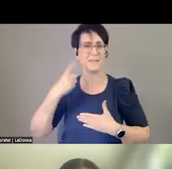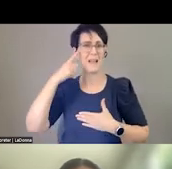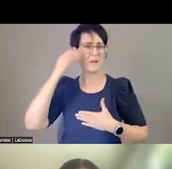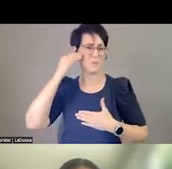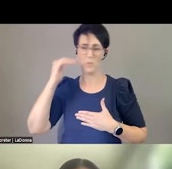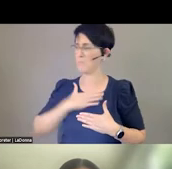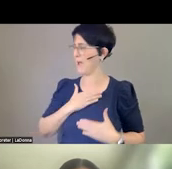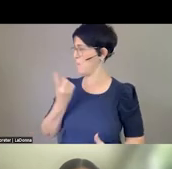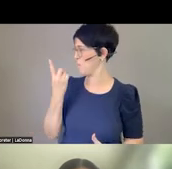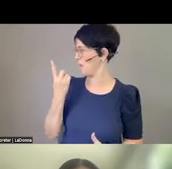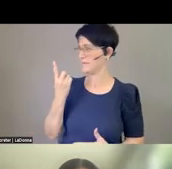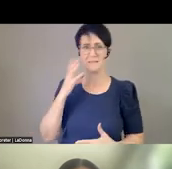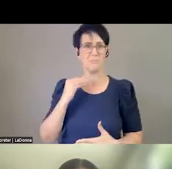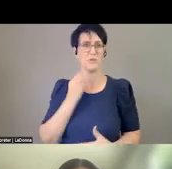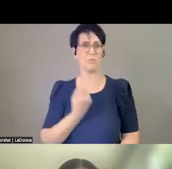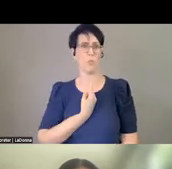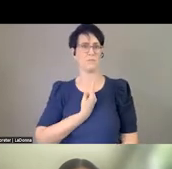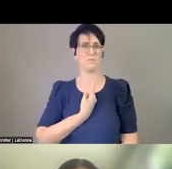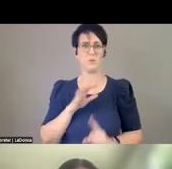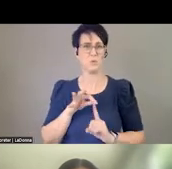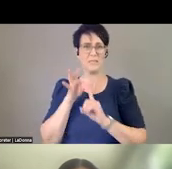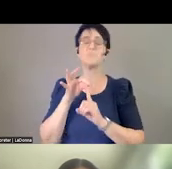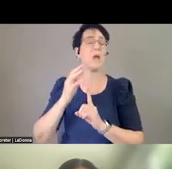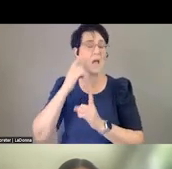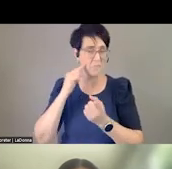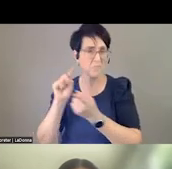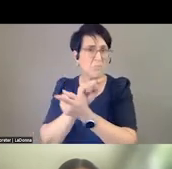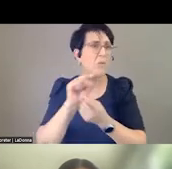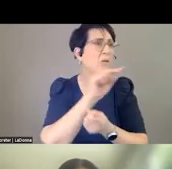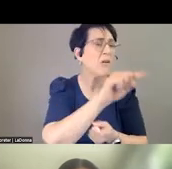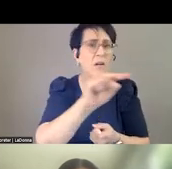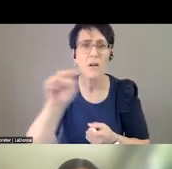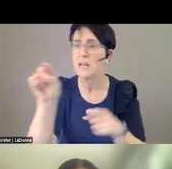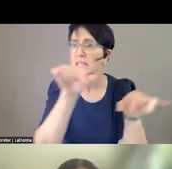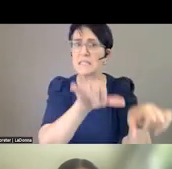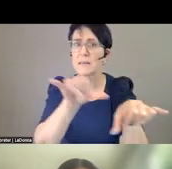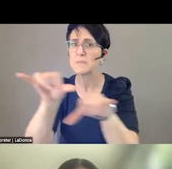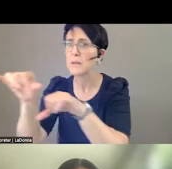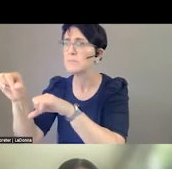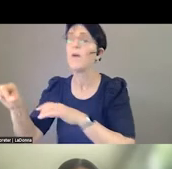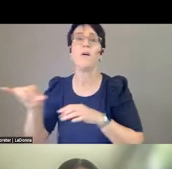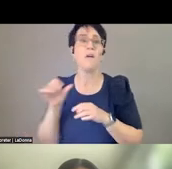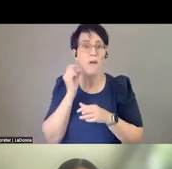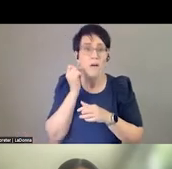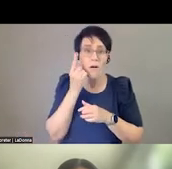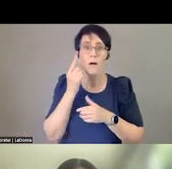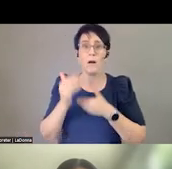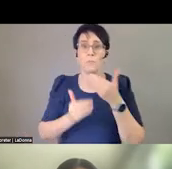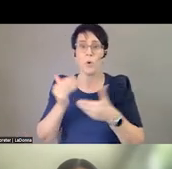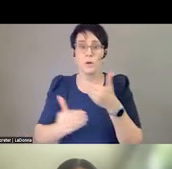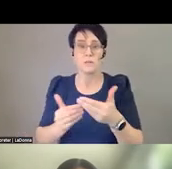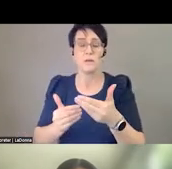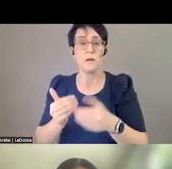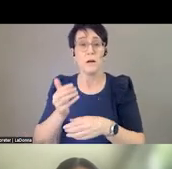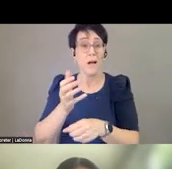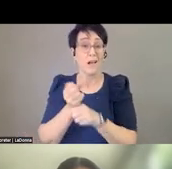I met other folks that were dealing with bipolar disorder. And through that process, I got